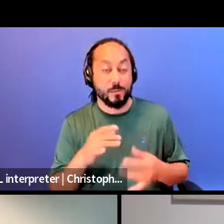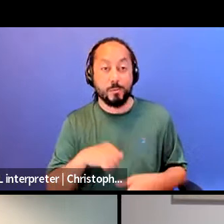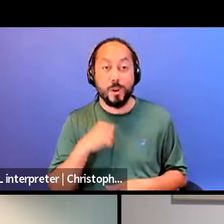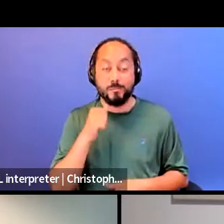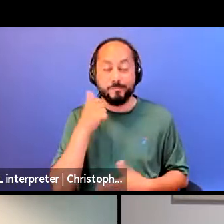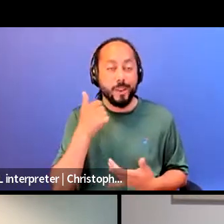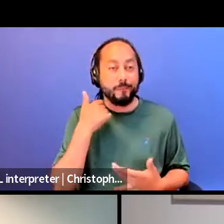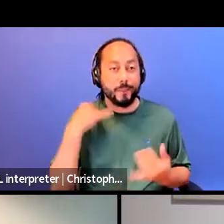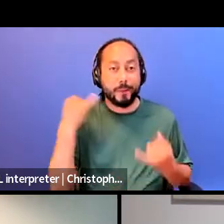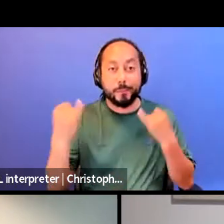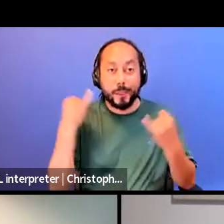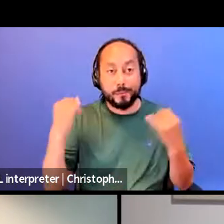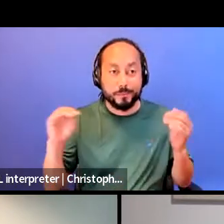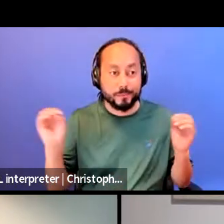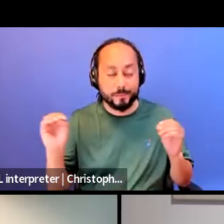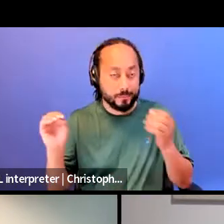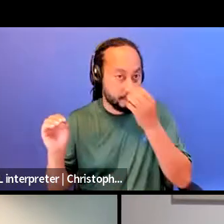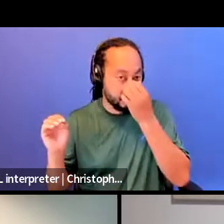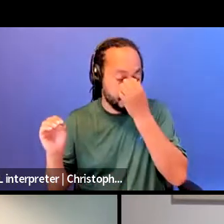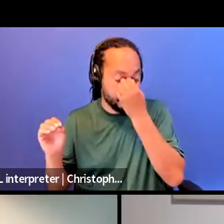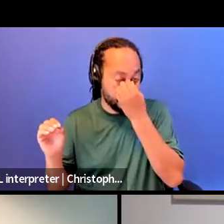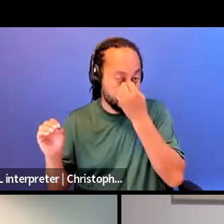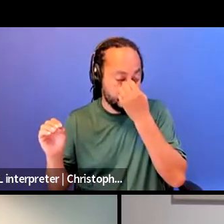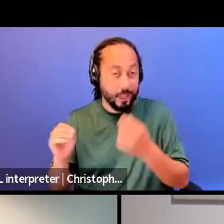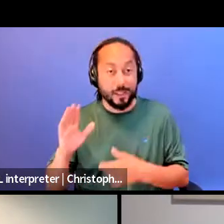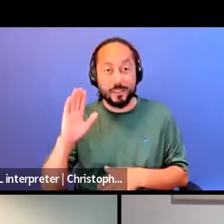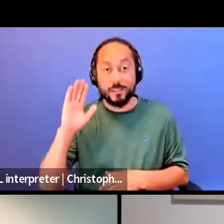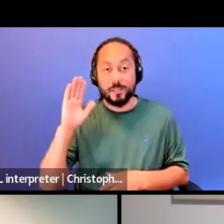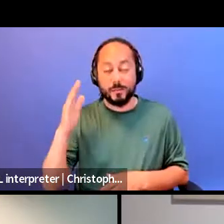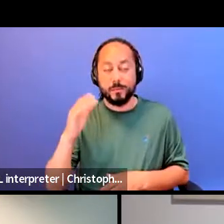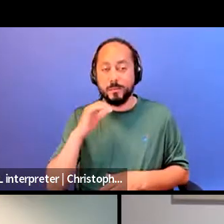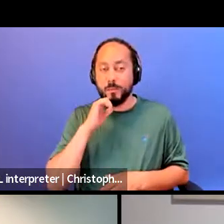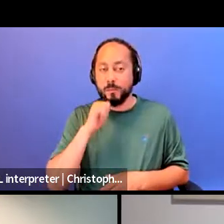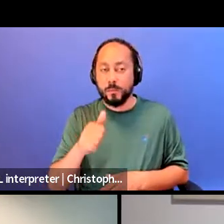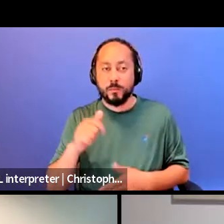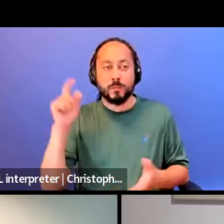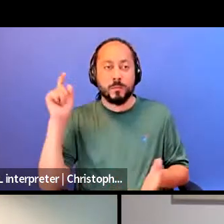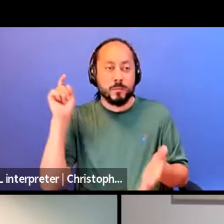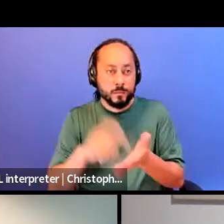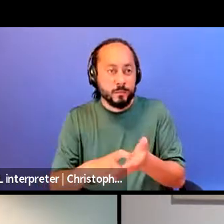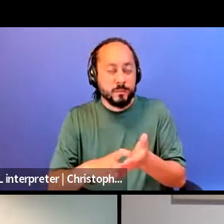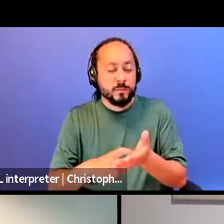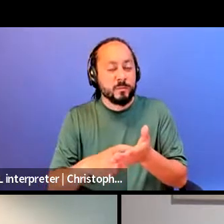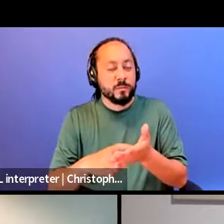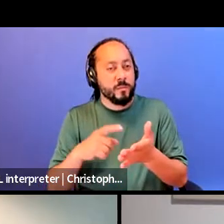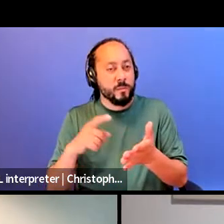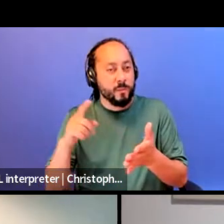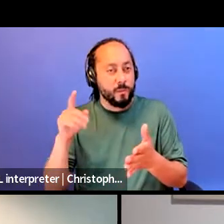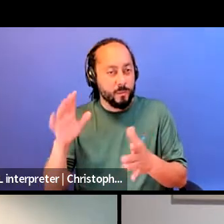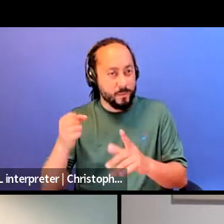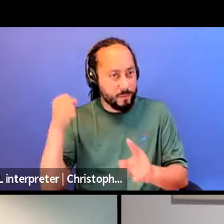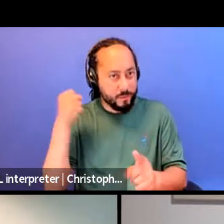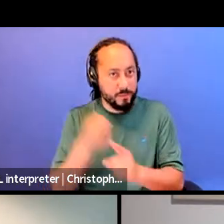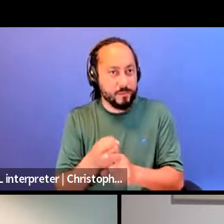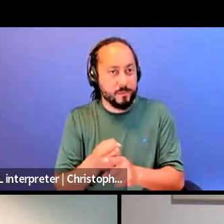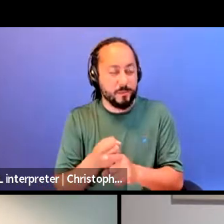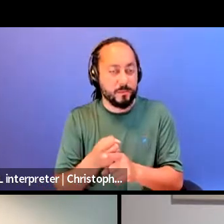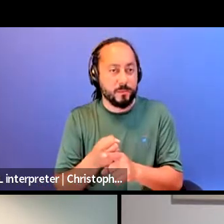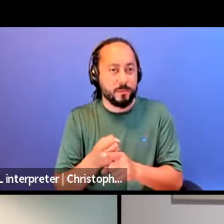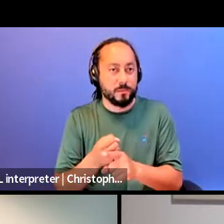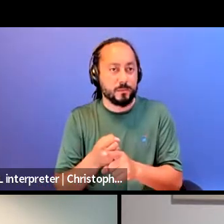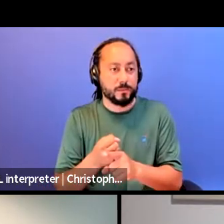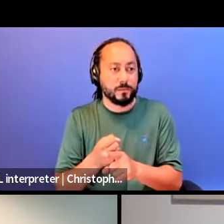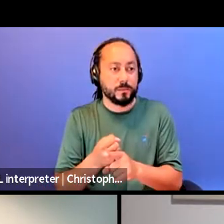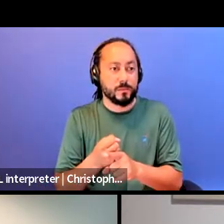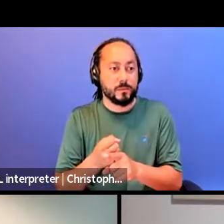doesn't actually seem to recognize the impact that it's having when it